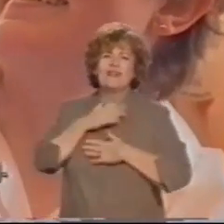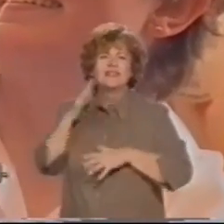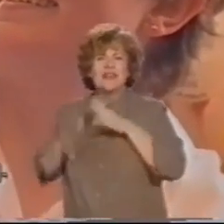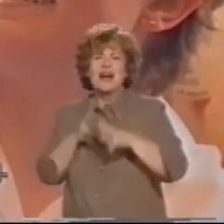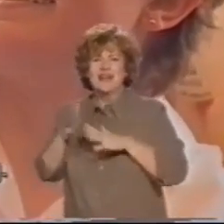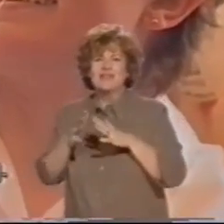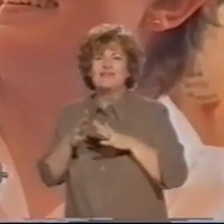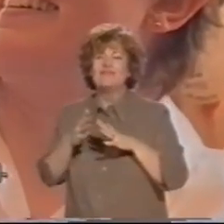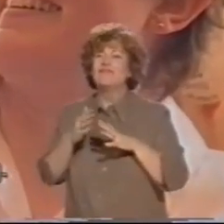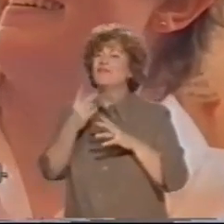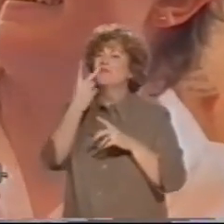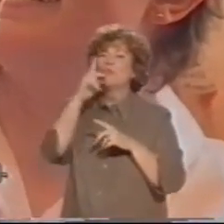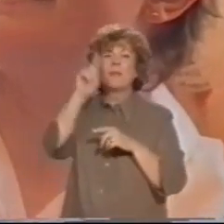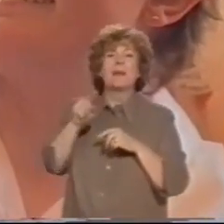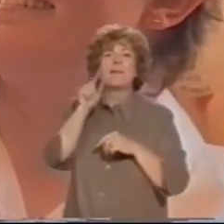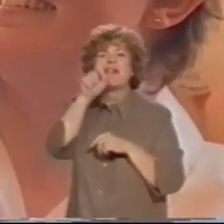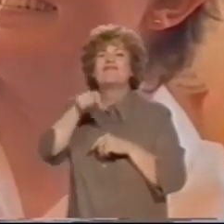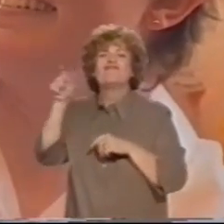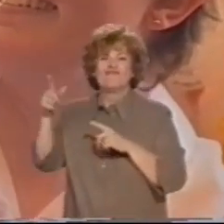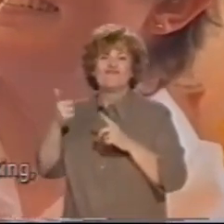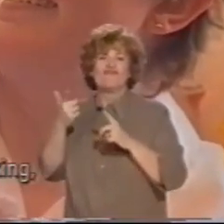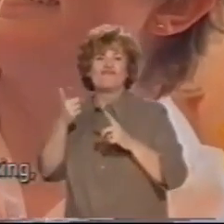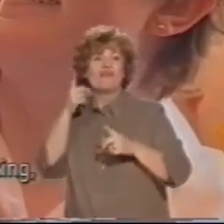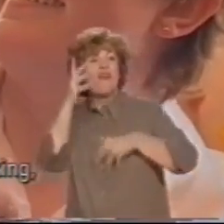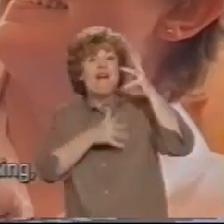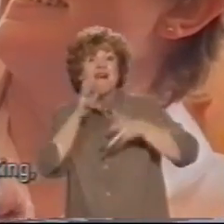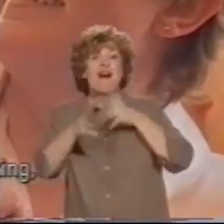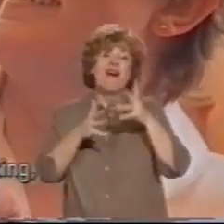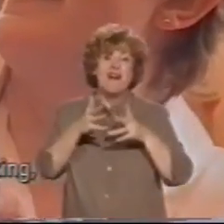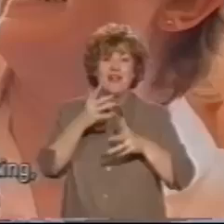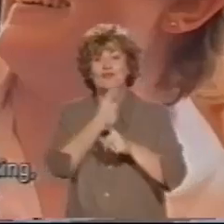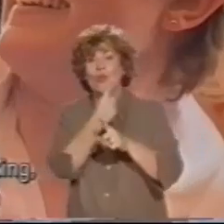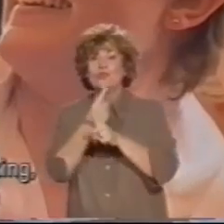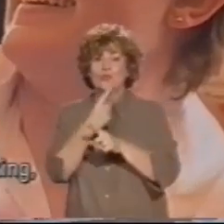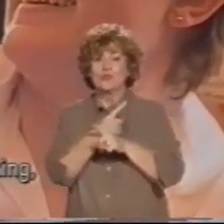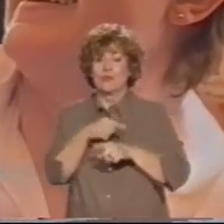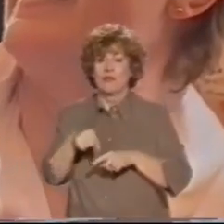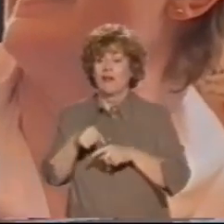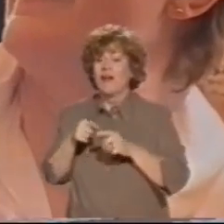Elizabeth loves signing. When two people are talking,